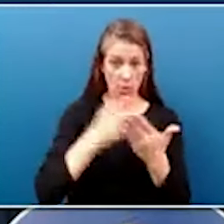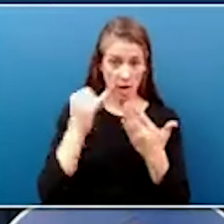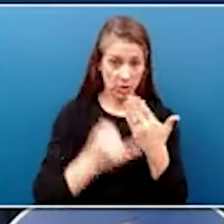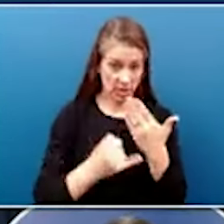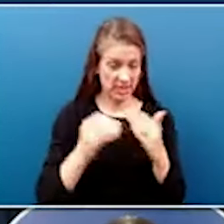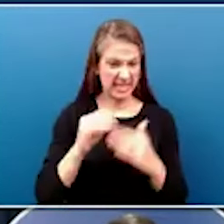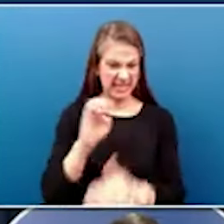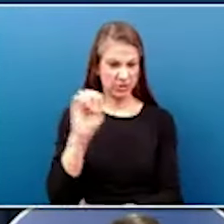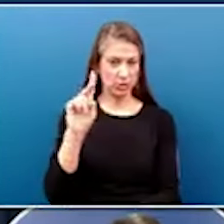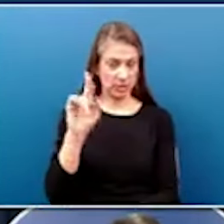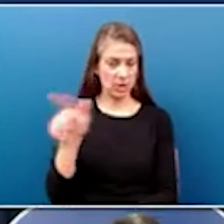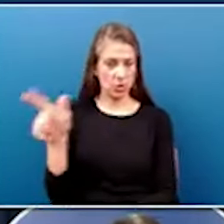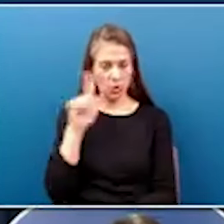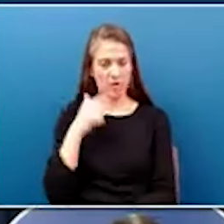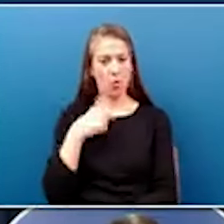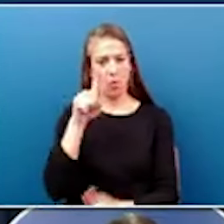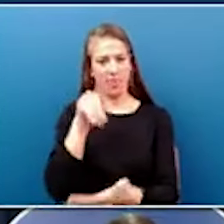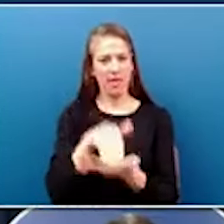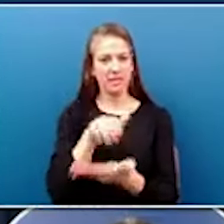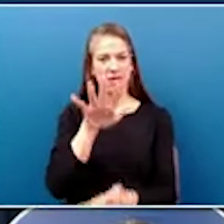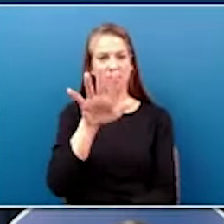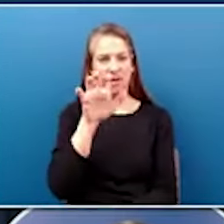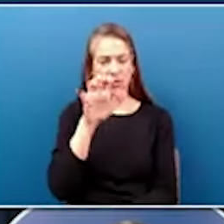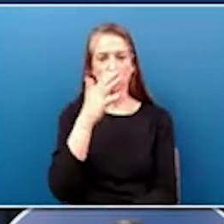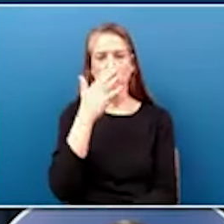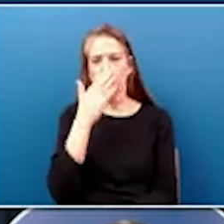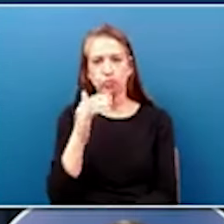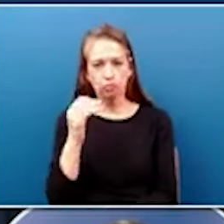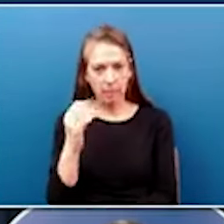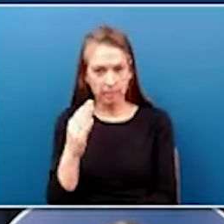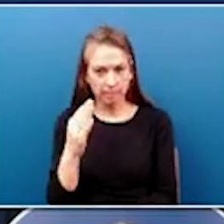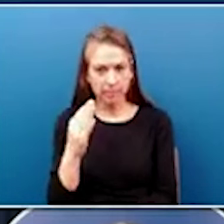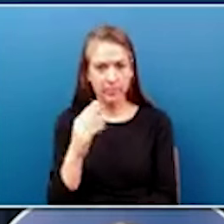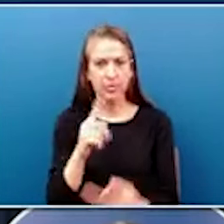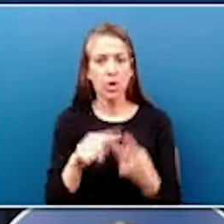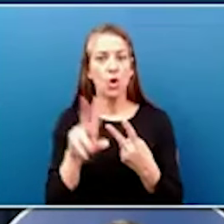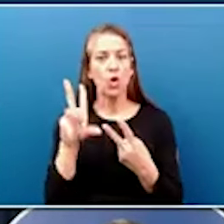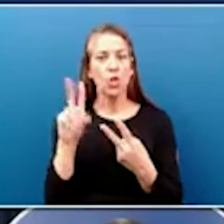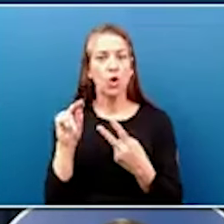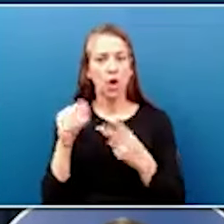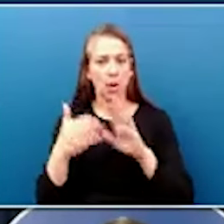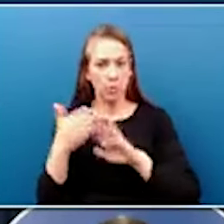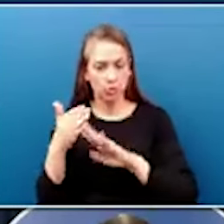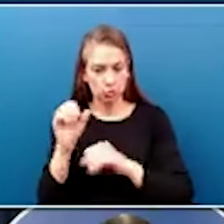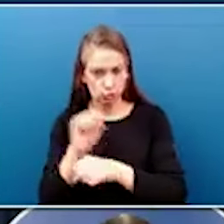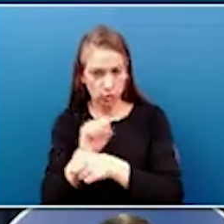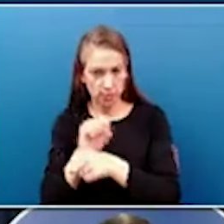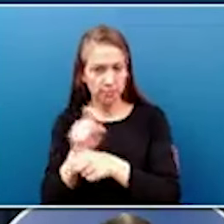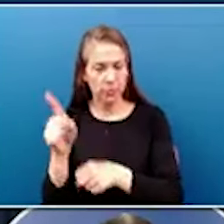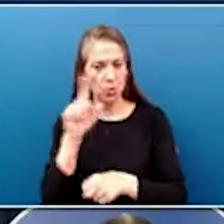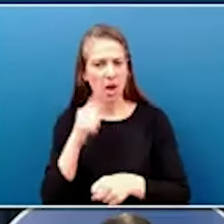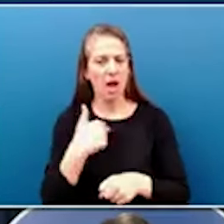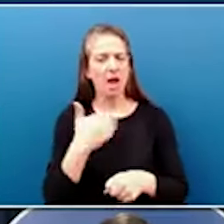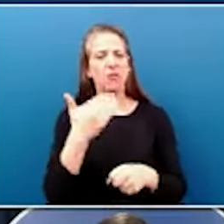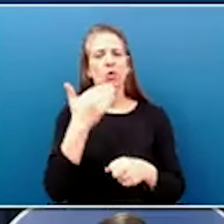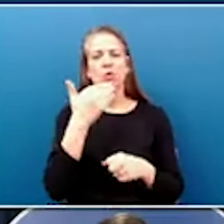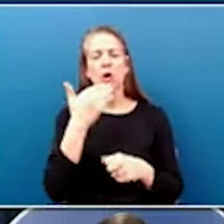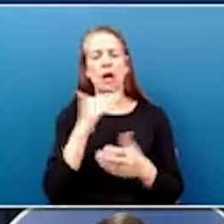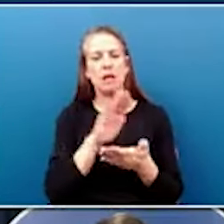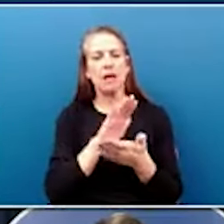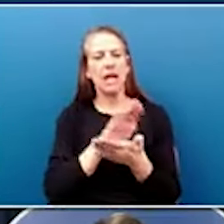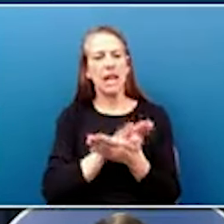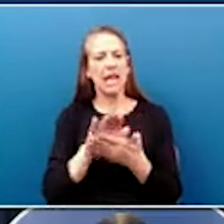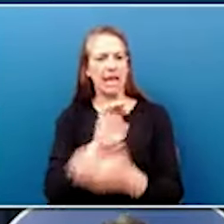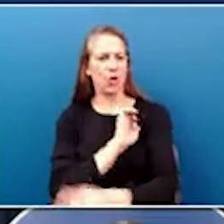-quality construction jobs, 30 operational jobs, and will deliver enough clean energy to power about 67,000